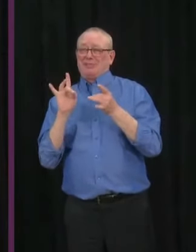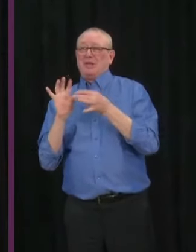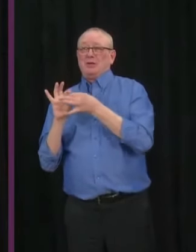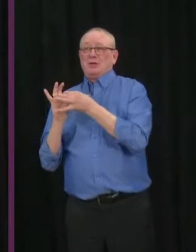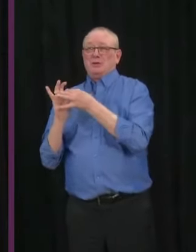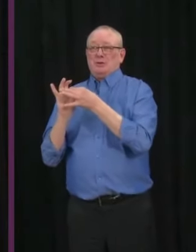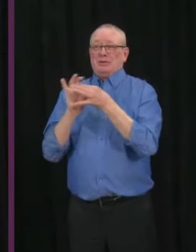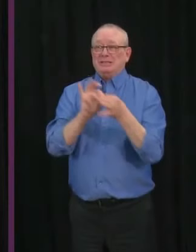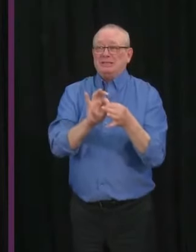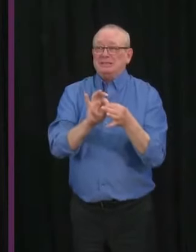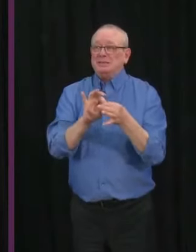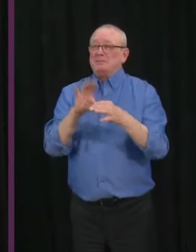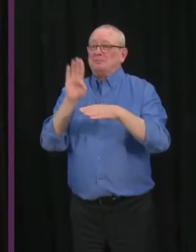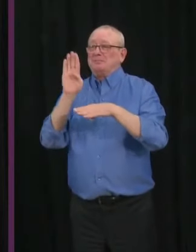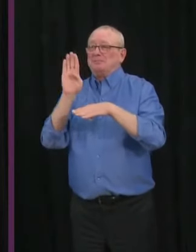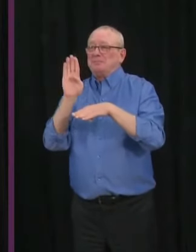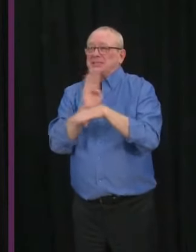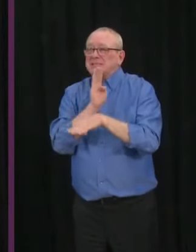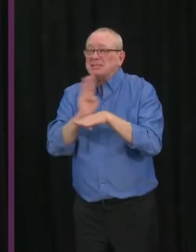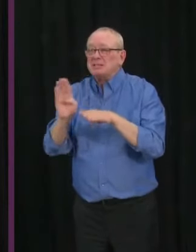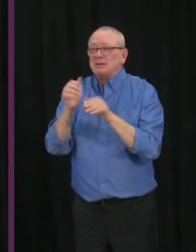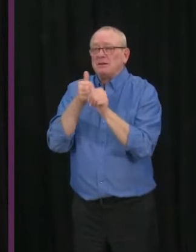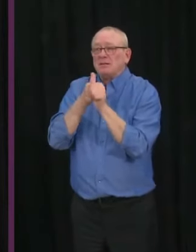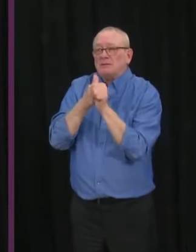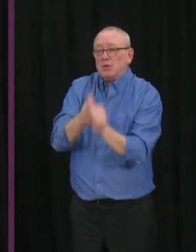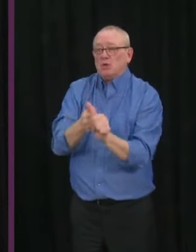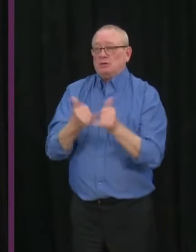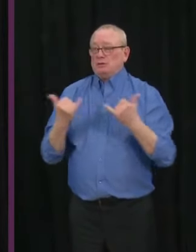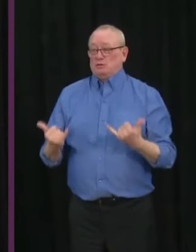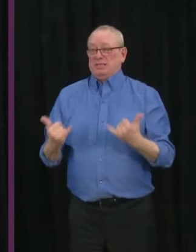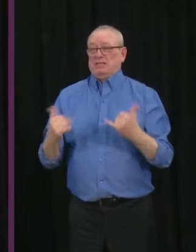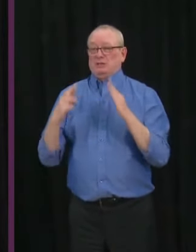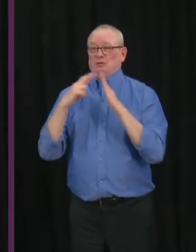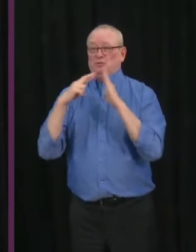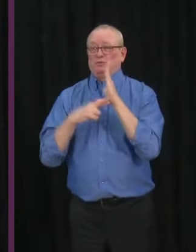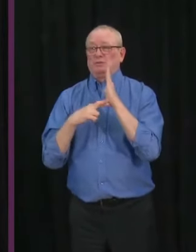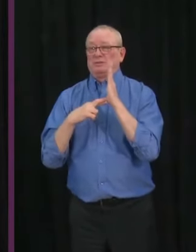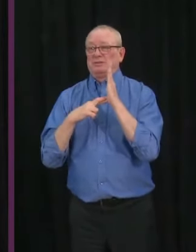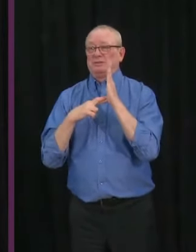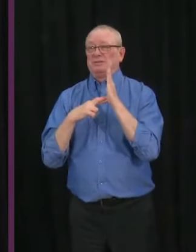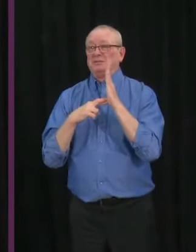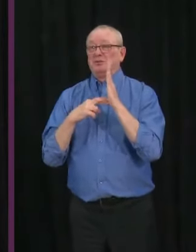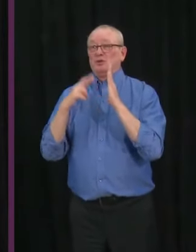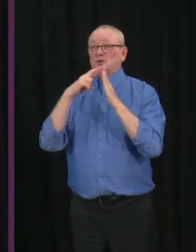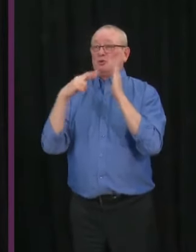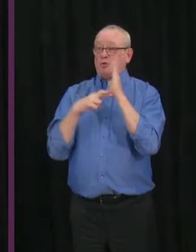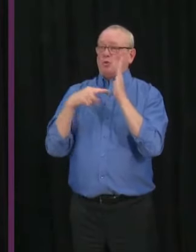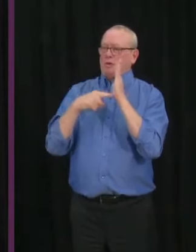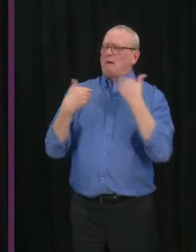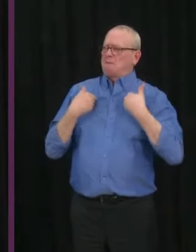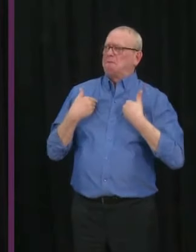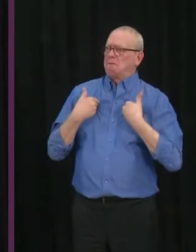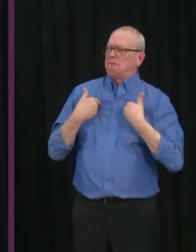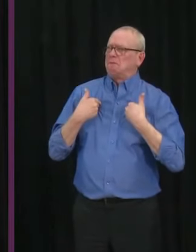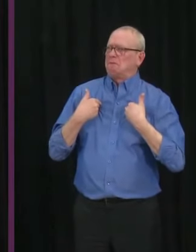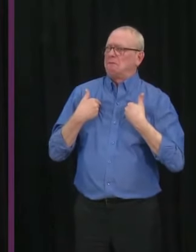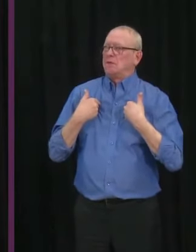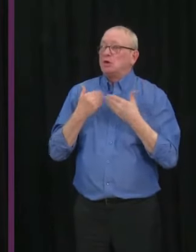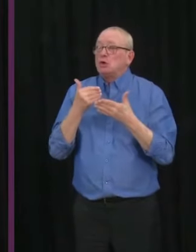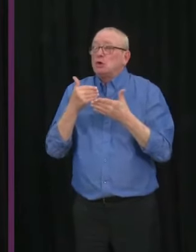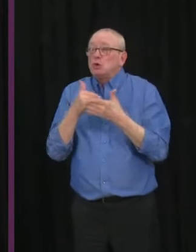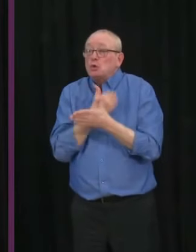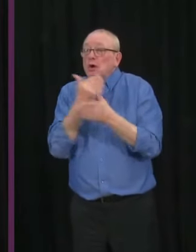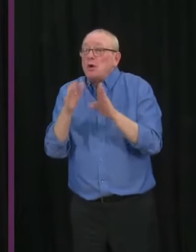follow the rules that are in place. And there still are rules in place for those personal services even when they